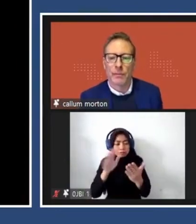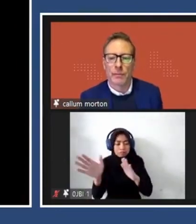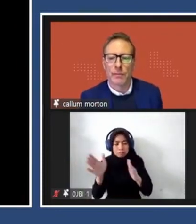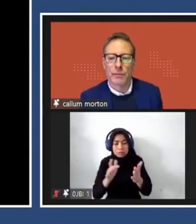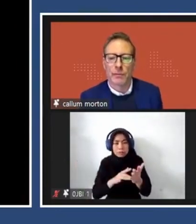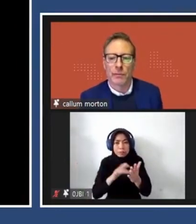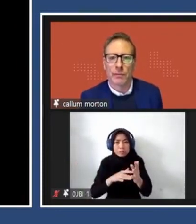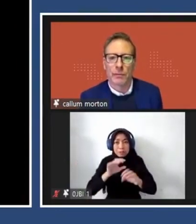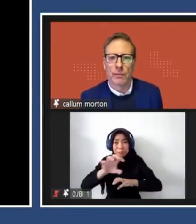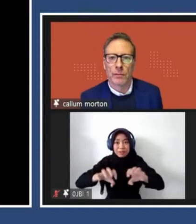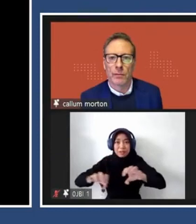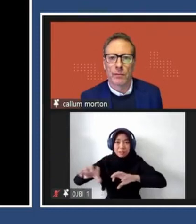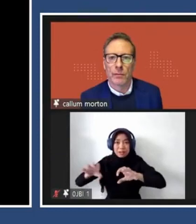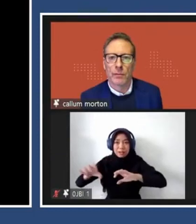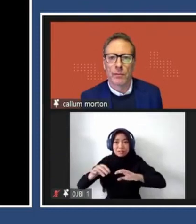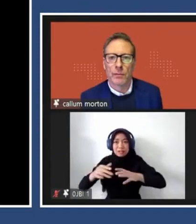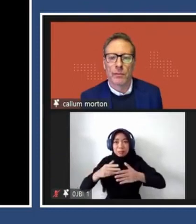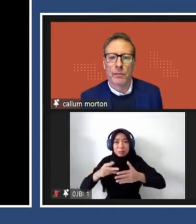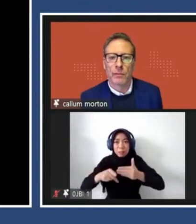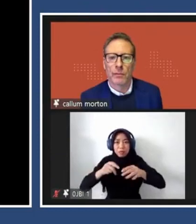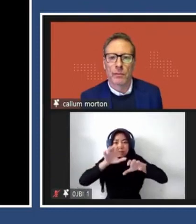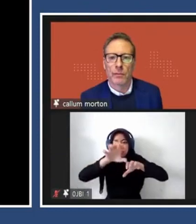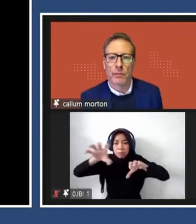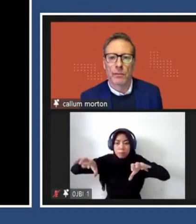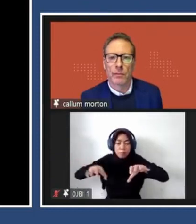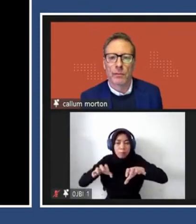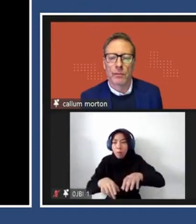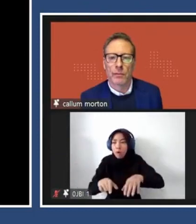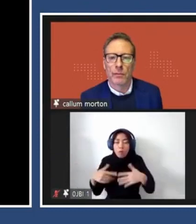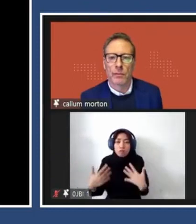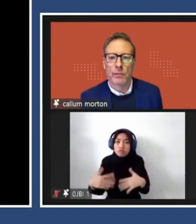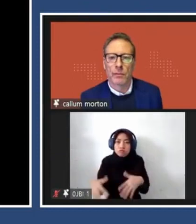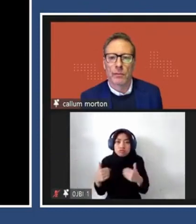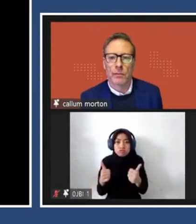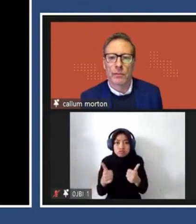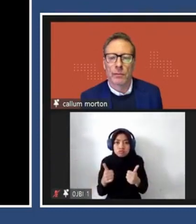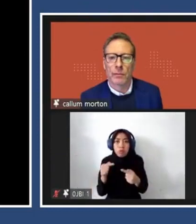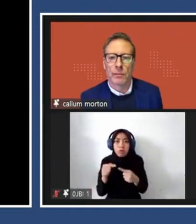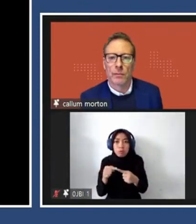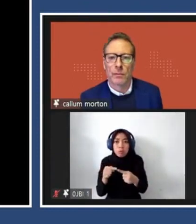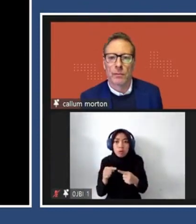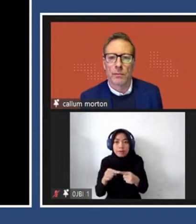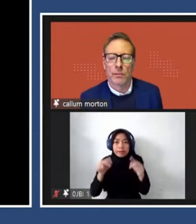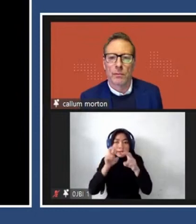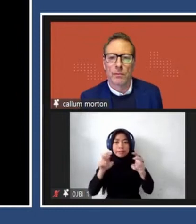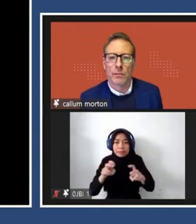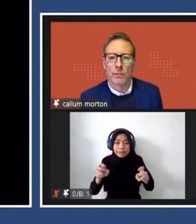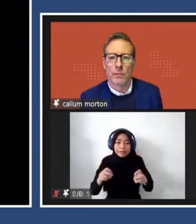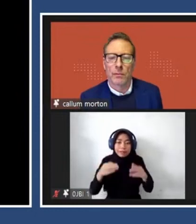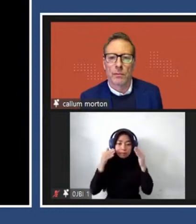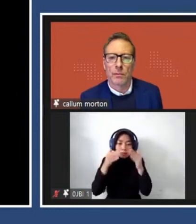map has done very extensive projects and especially in, in the context of interdisciplinary research. Um,